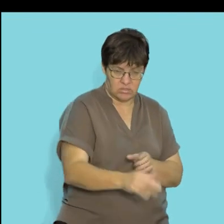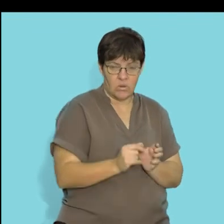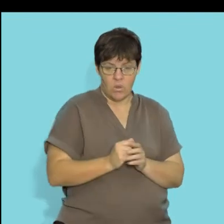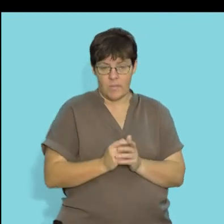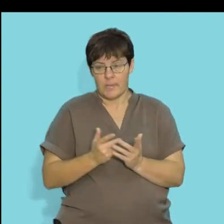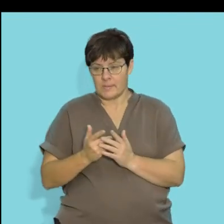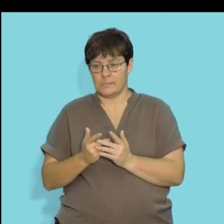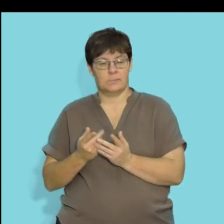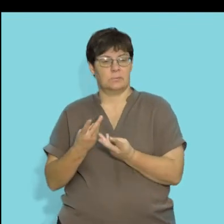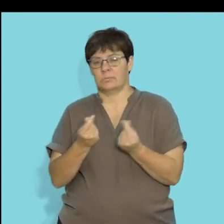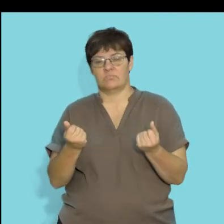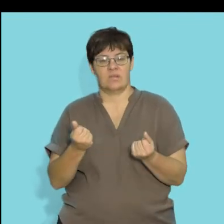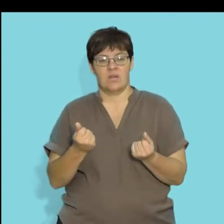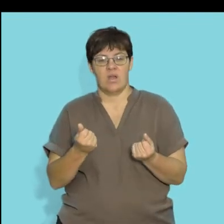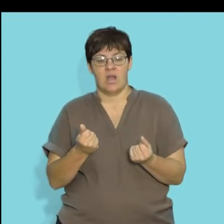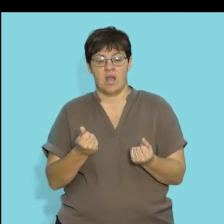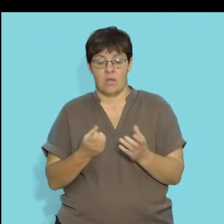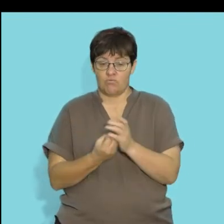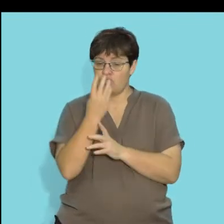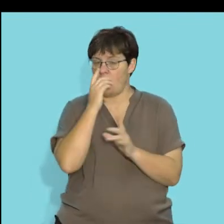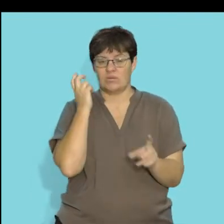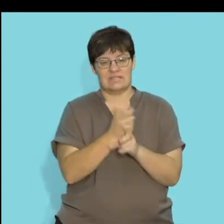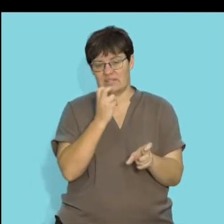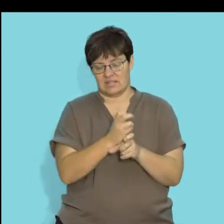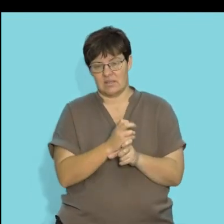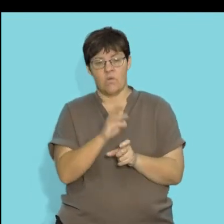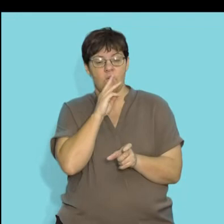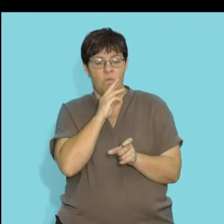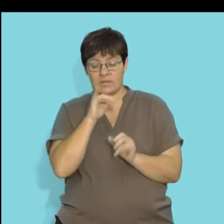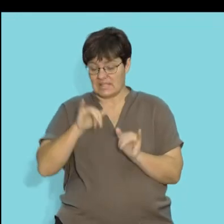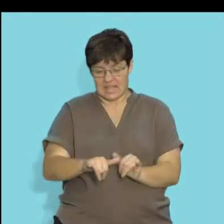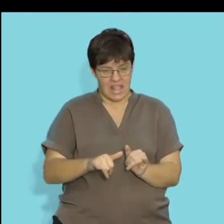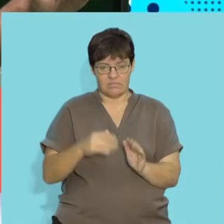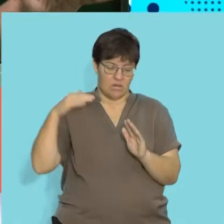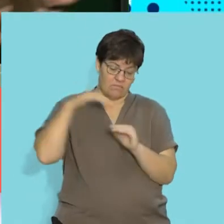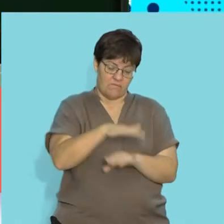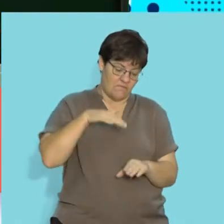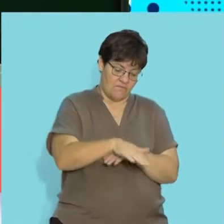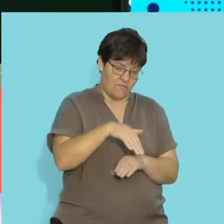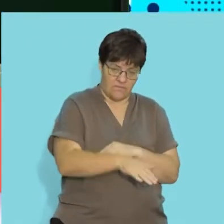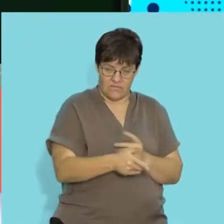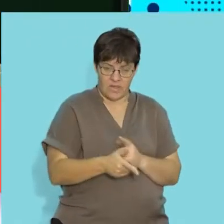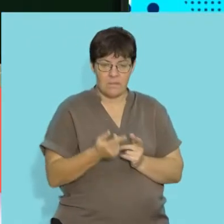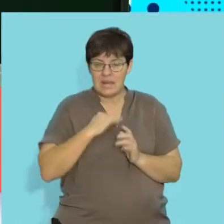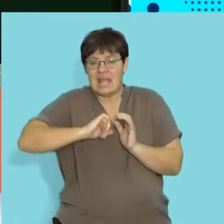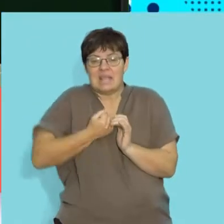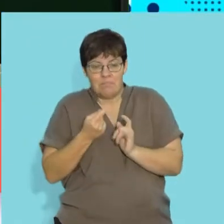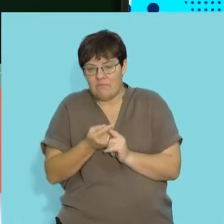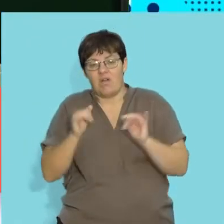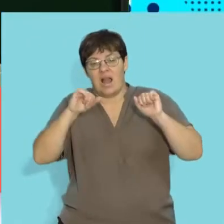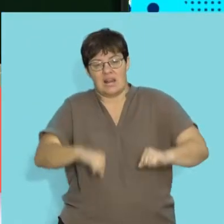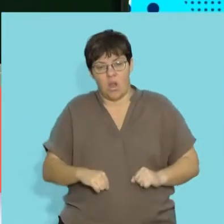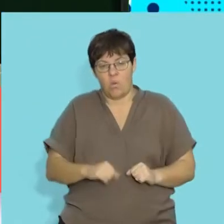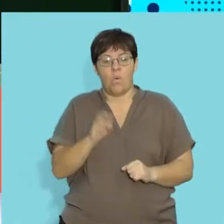relatively infertile because of these steep slopes the water runs off significantly faster and hence does not